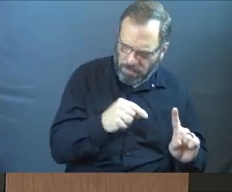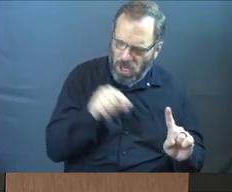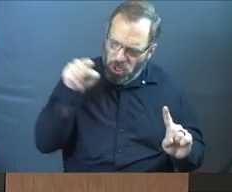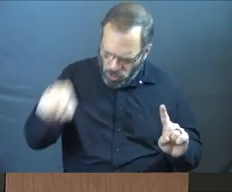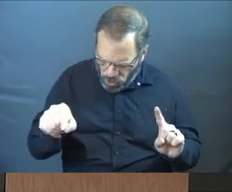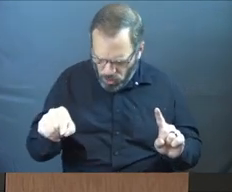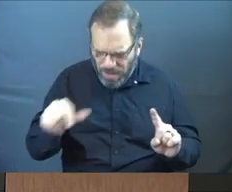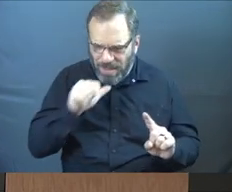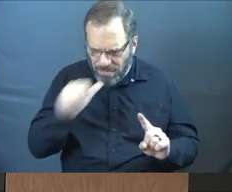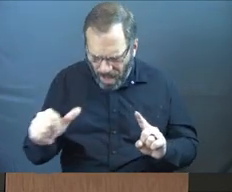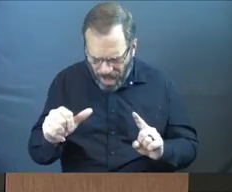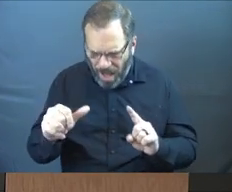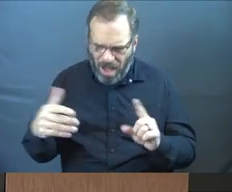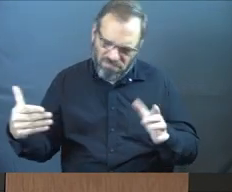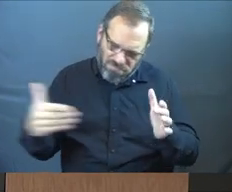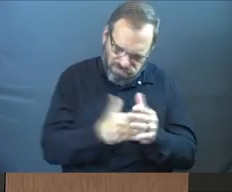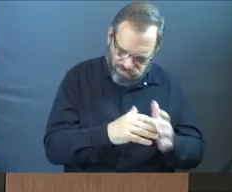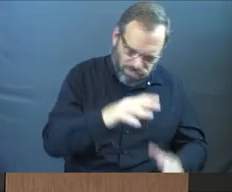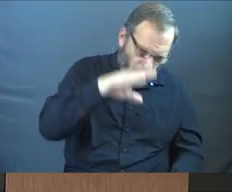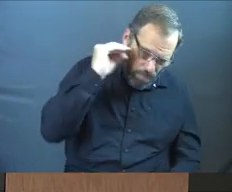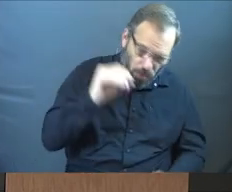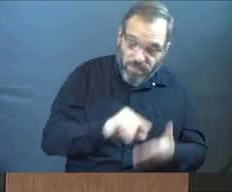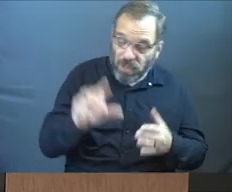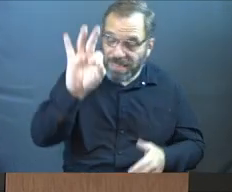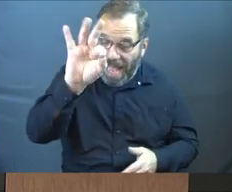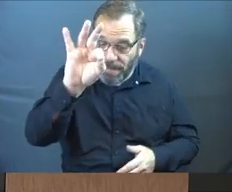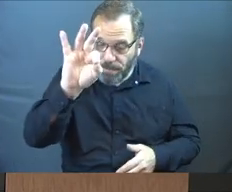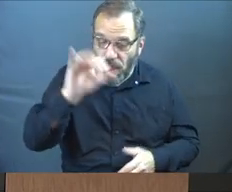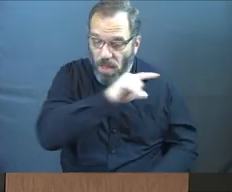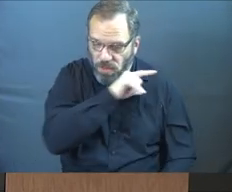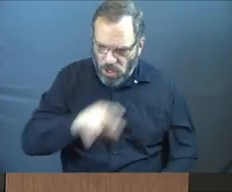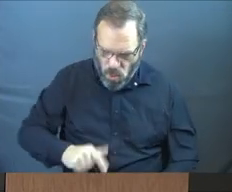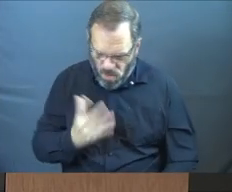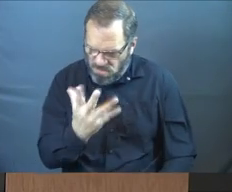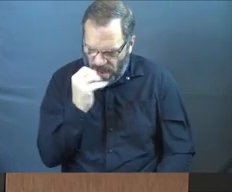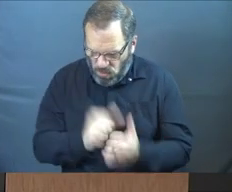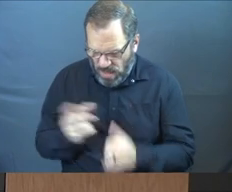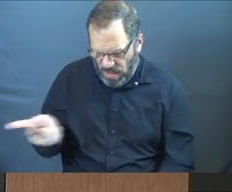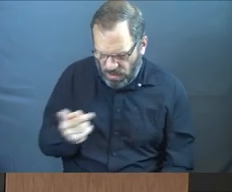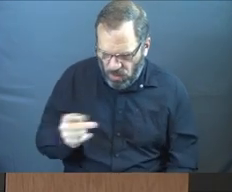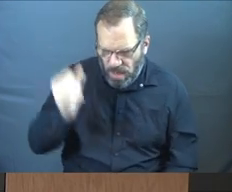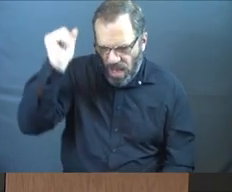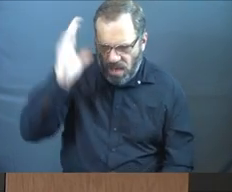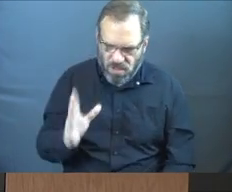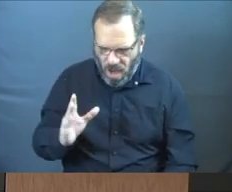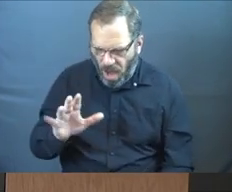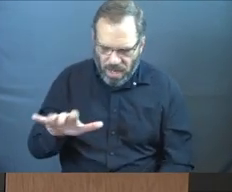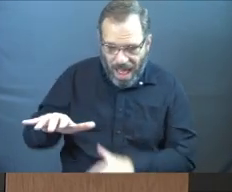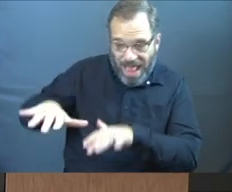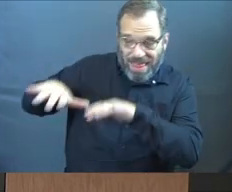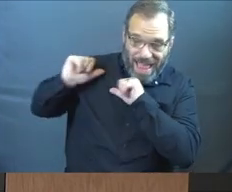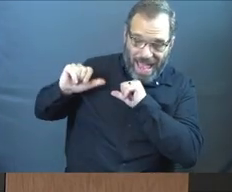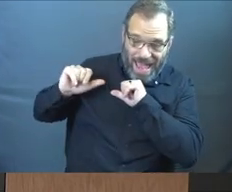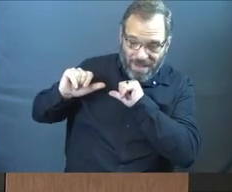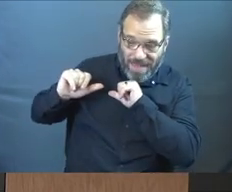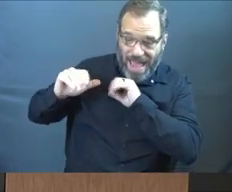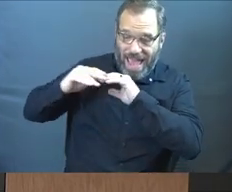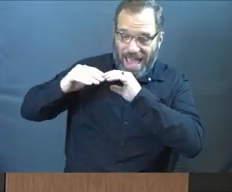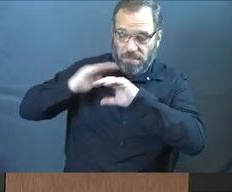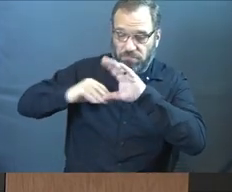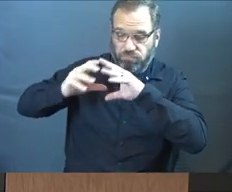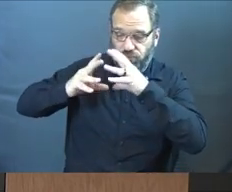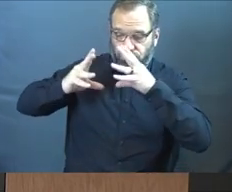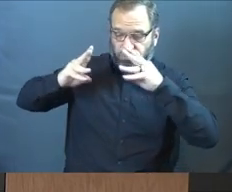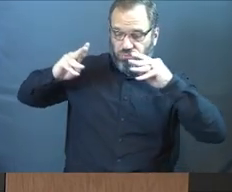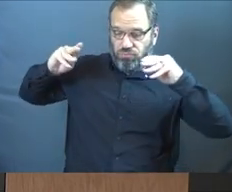You should not have come against him like this. Verse nine, the Lord was very angry with them. And then God departed. And as the cloud of